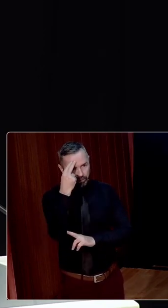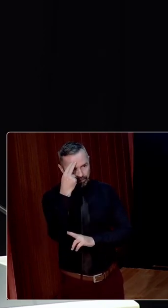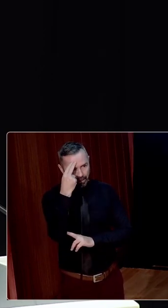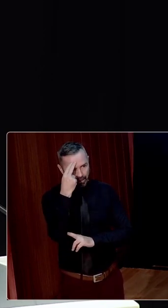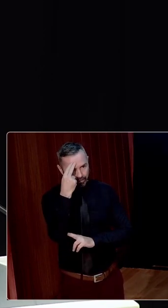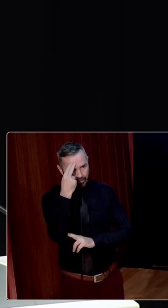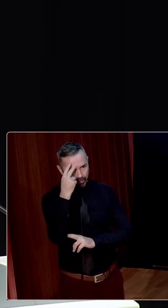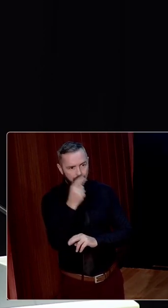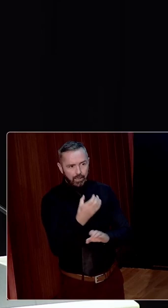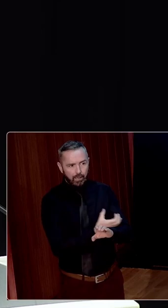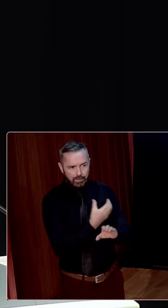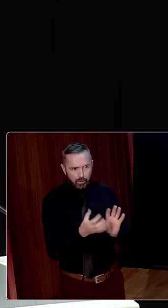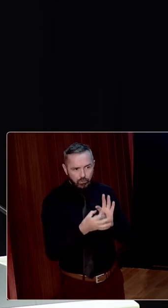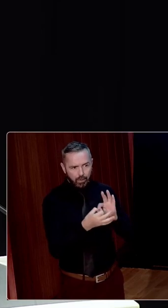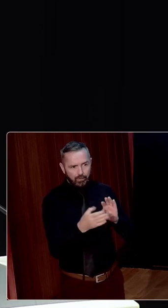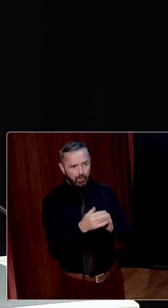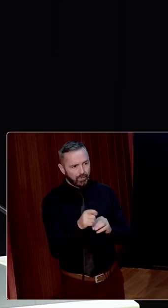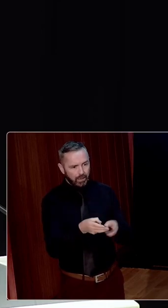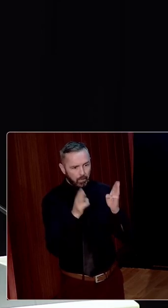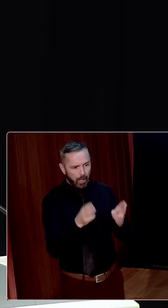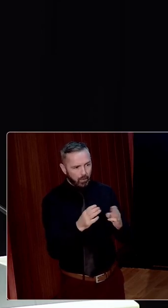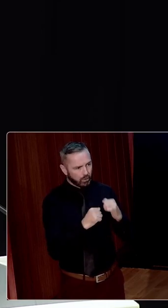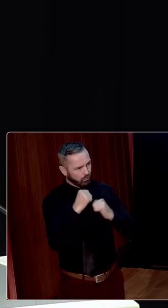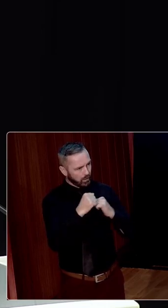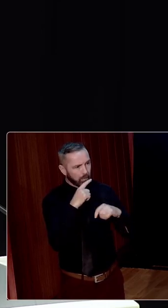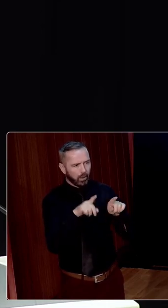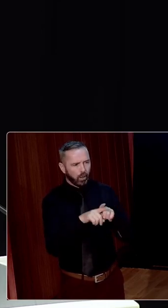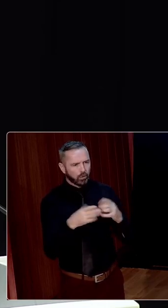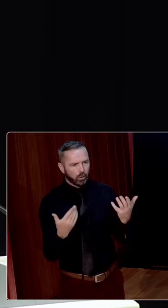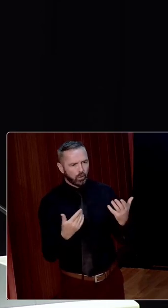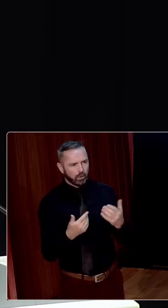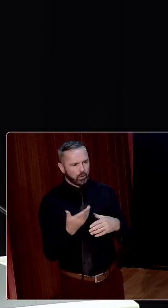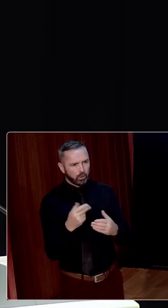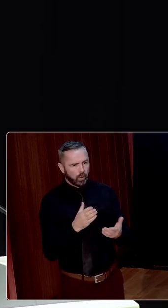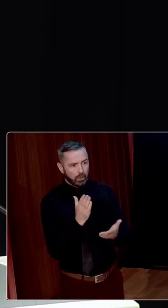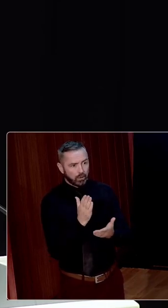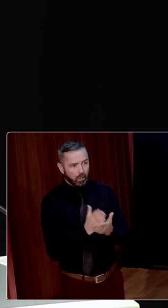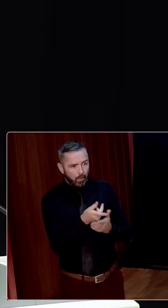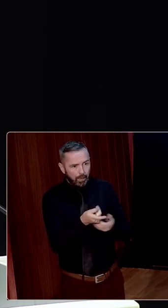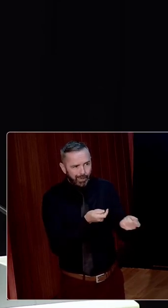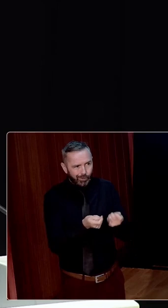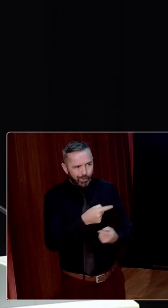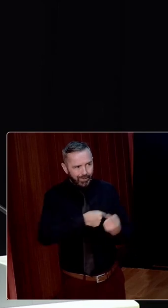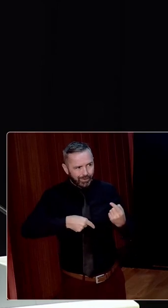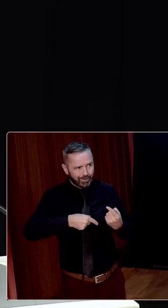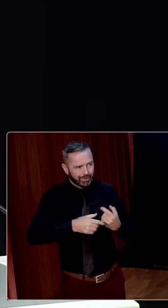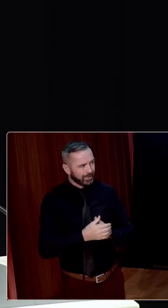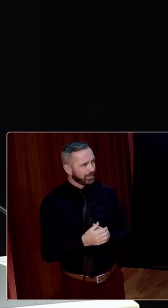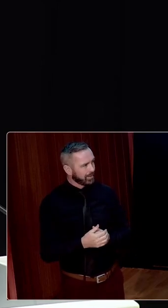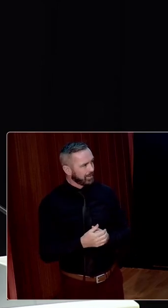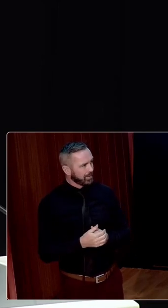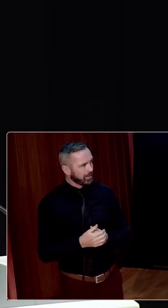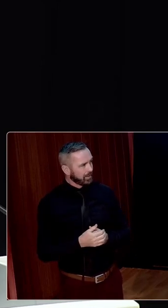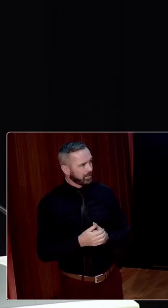the continued relevance of these power structures, but also to try and loosen their hold on us. And for the time I have